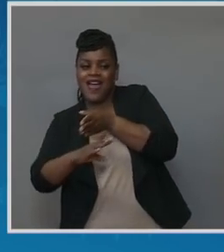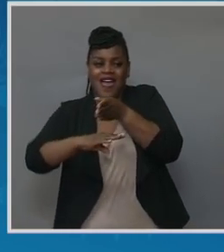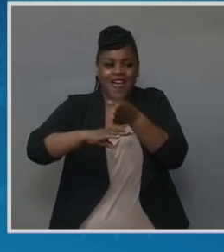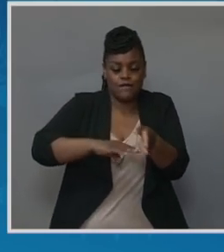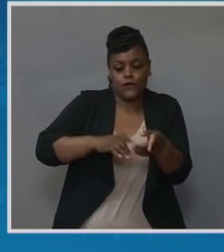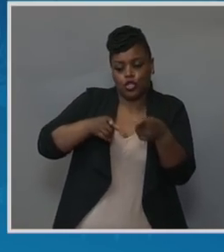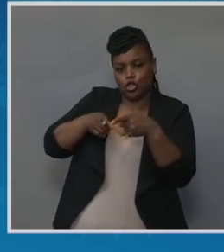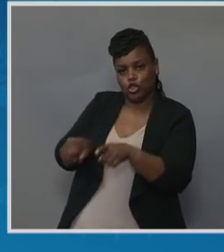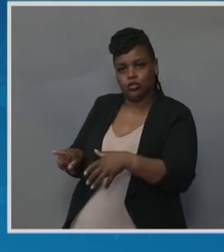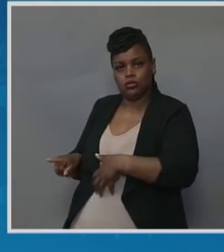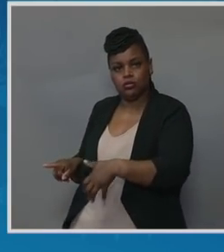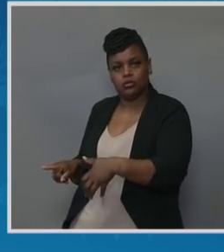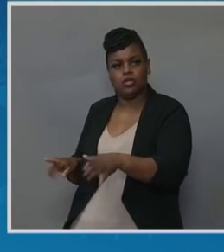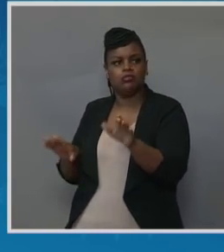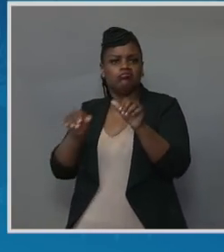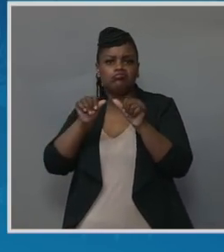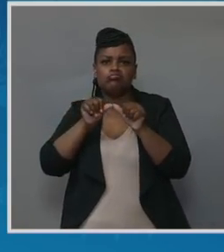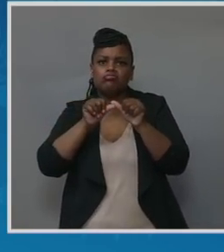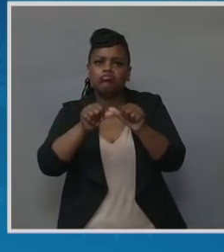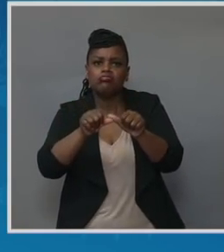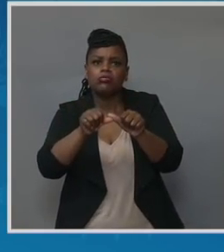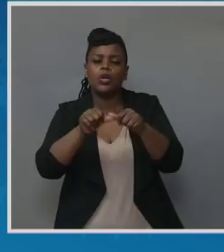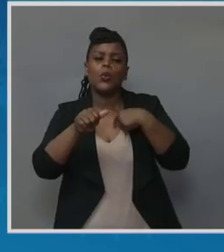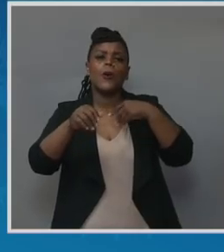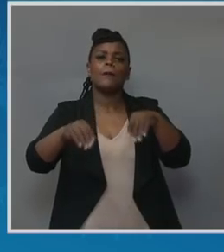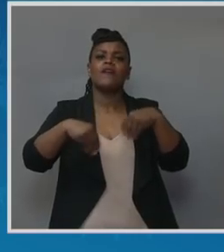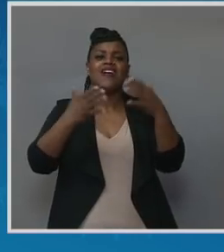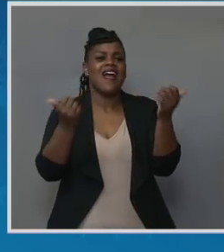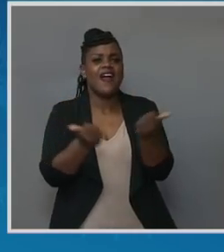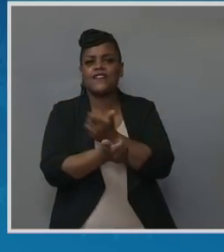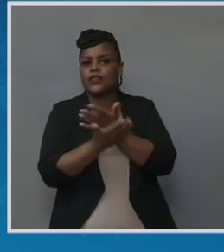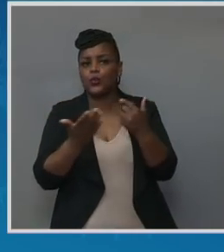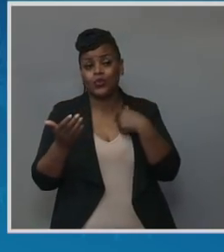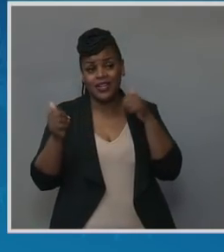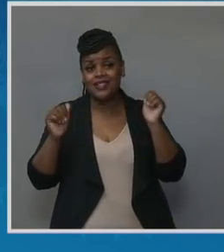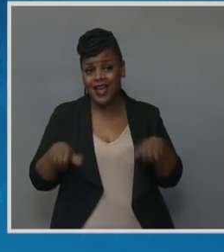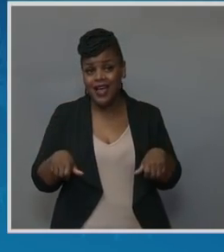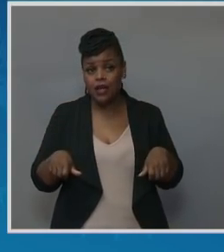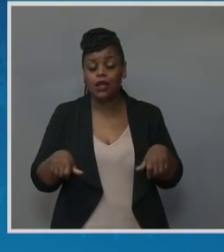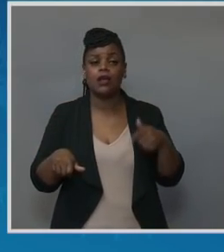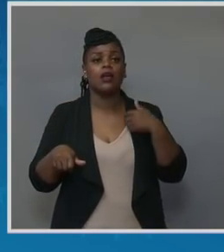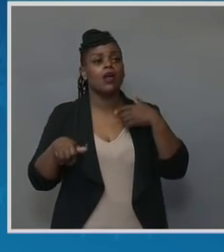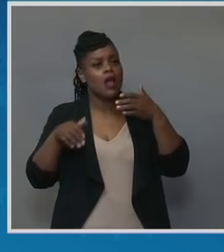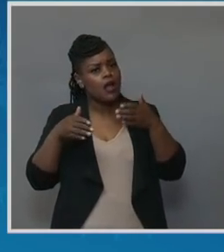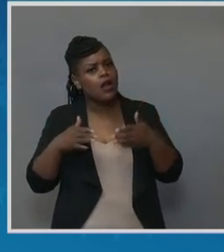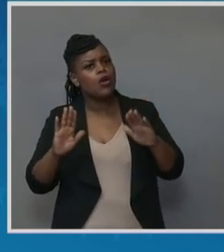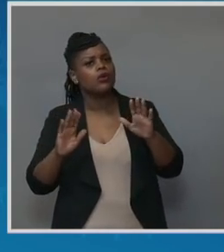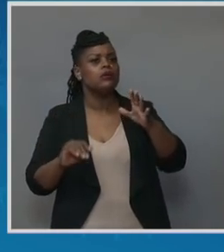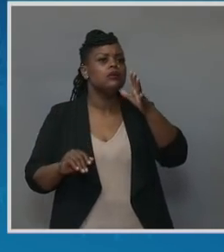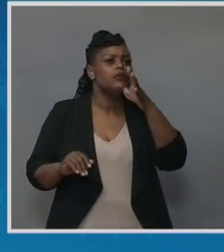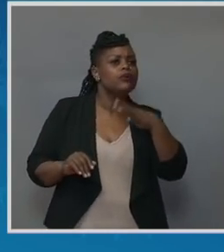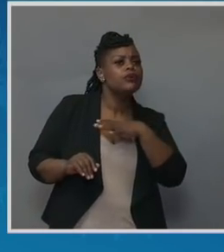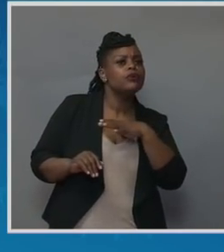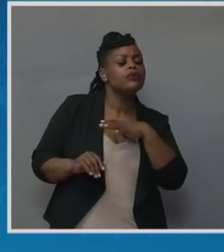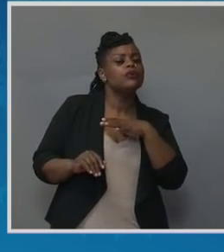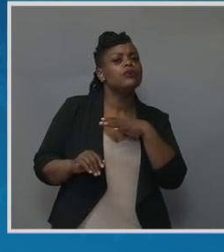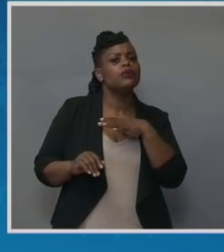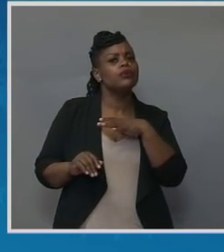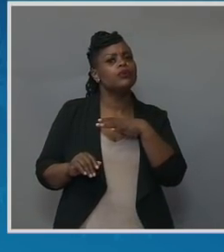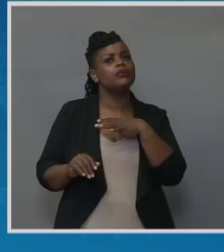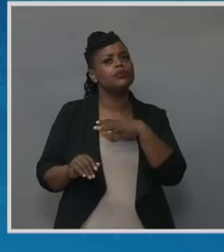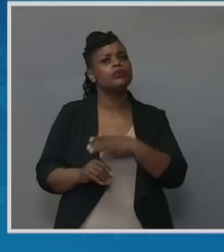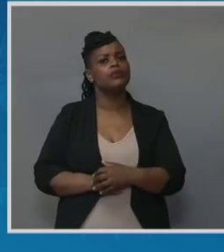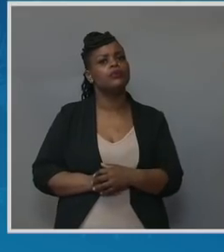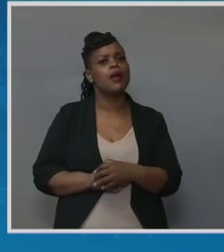can to optimize contraception. We need to do everything we can to allow women to optimize their health before they become pregnant,